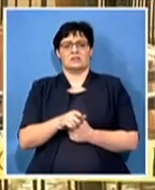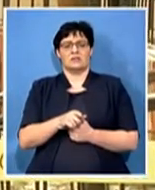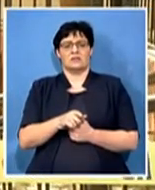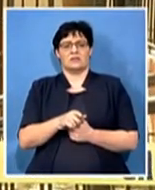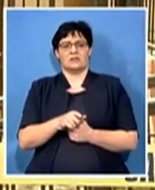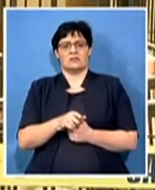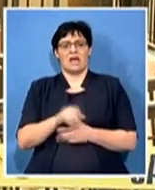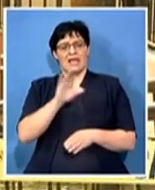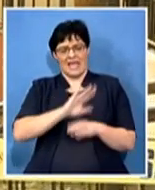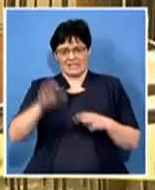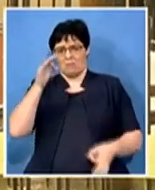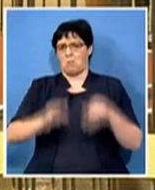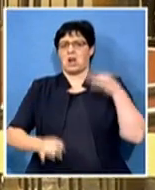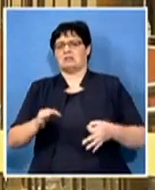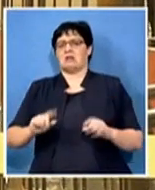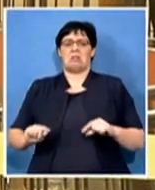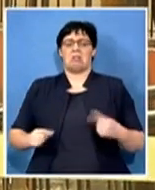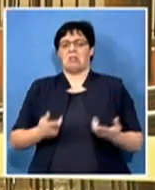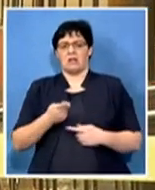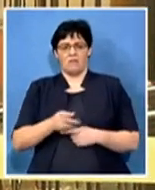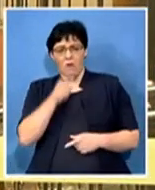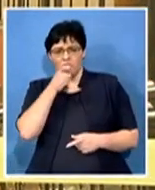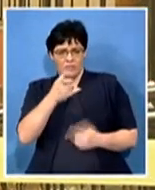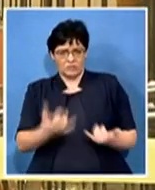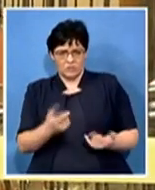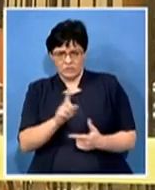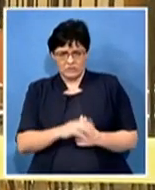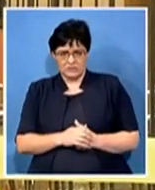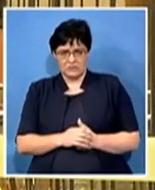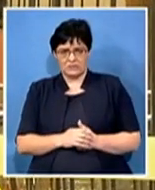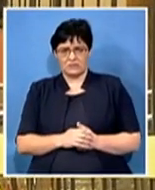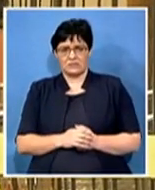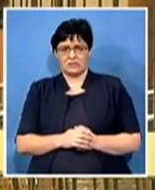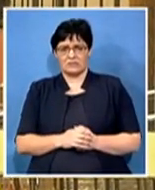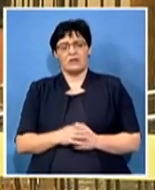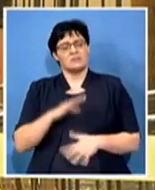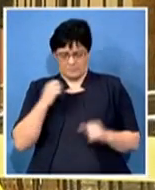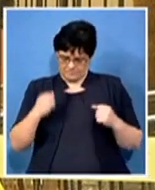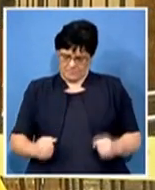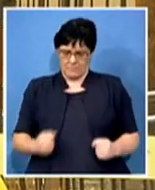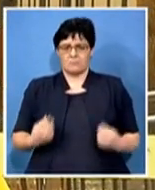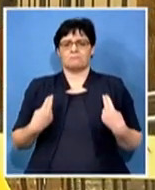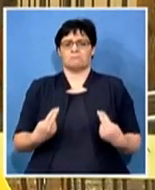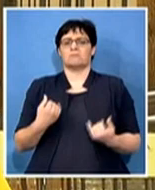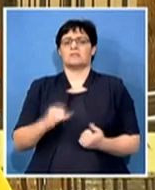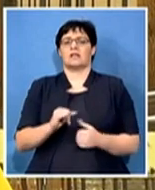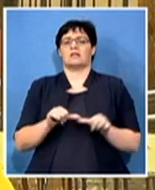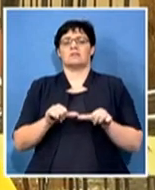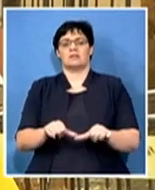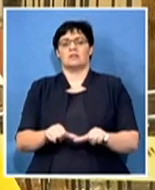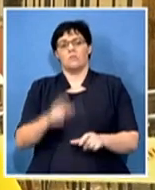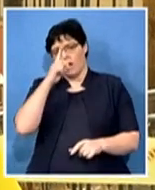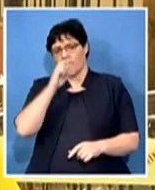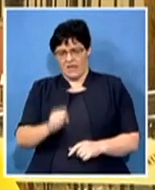comment today? We still stand firm and believe that we believe in the judiciary system of South